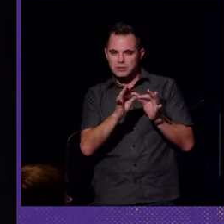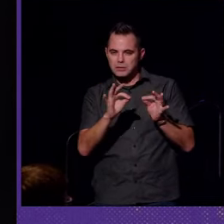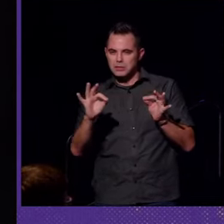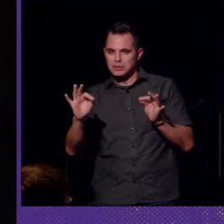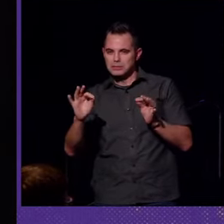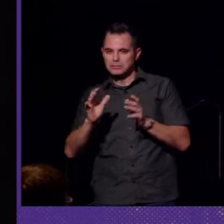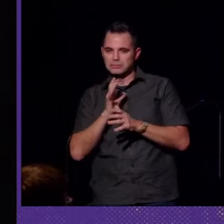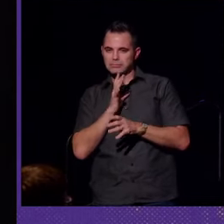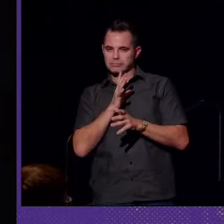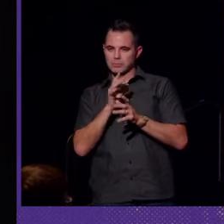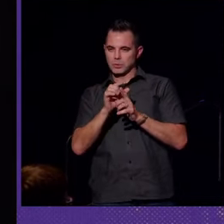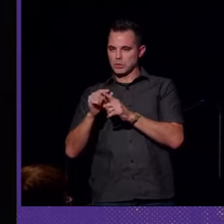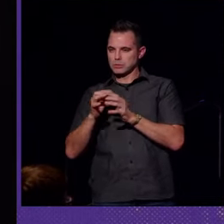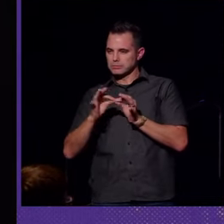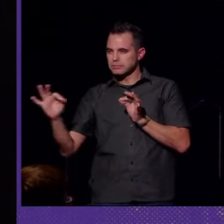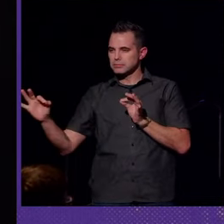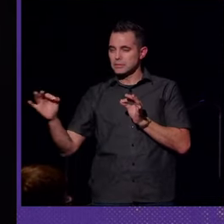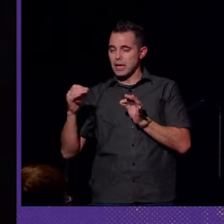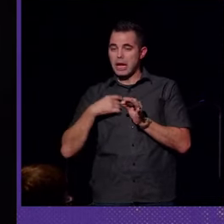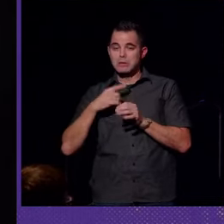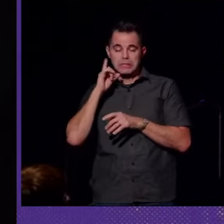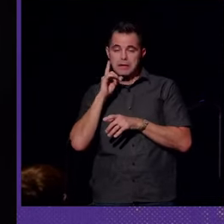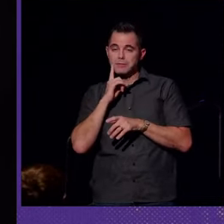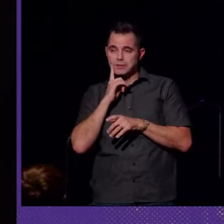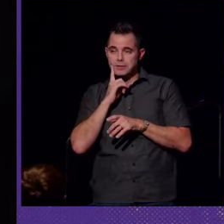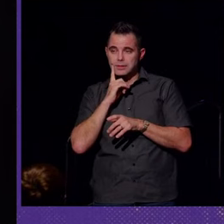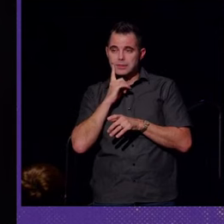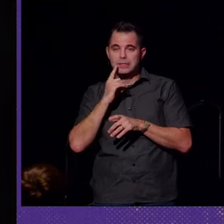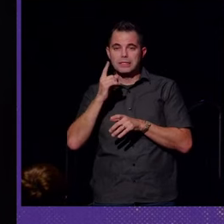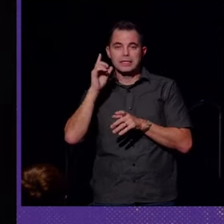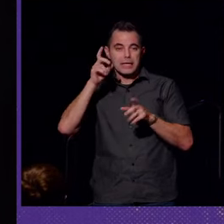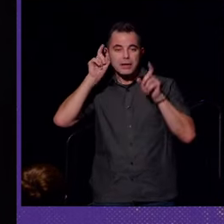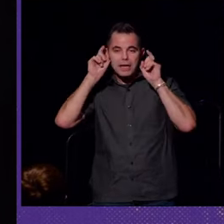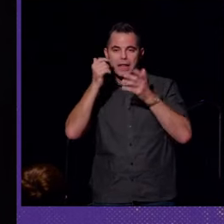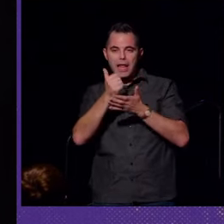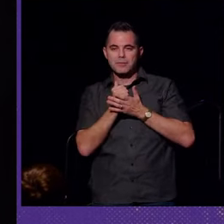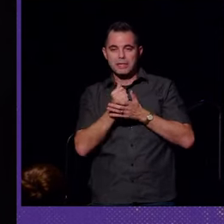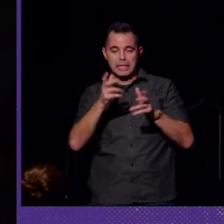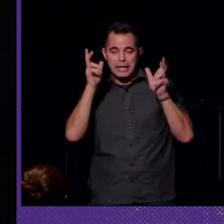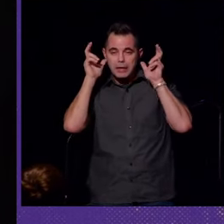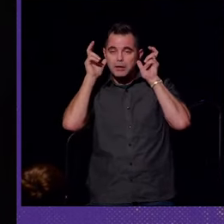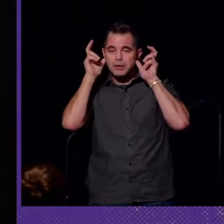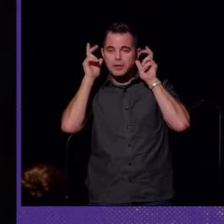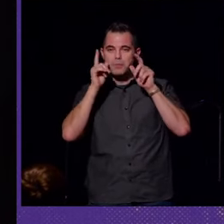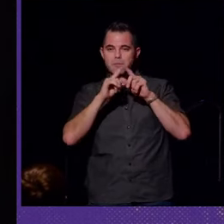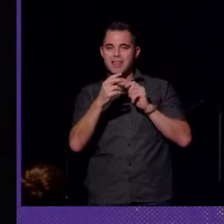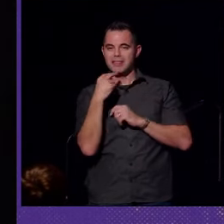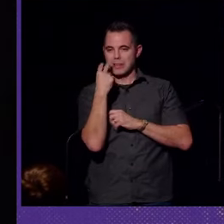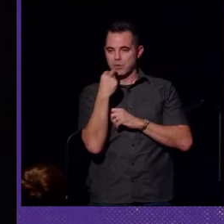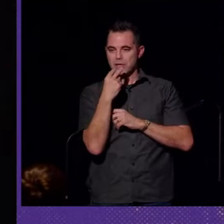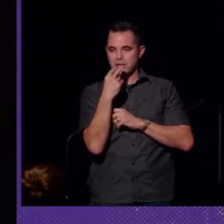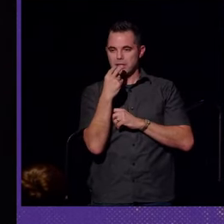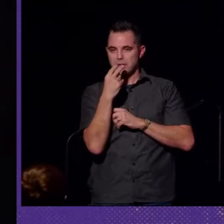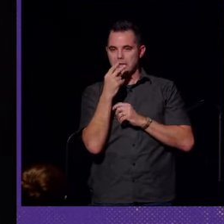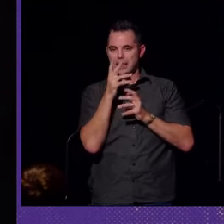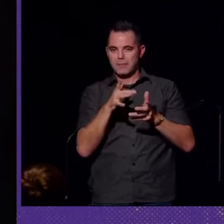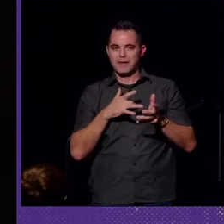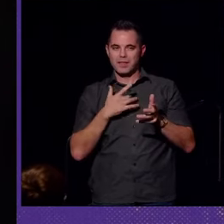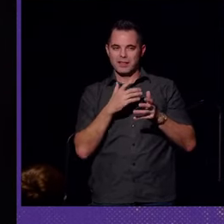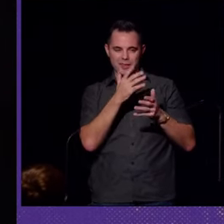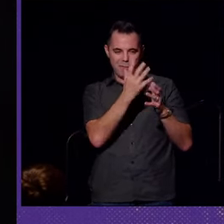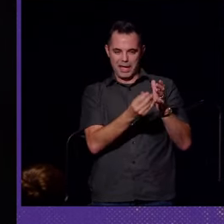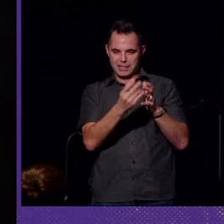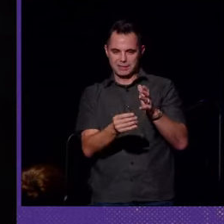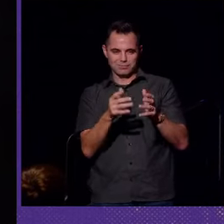words. I was deaf, hearing aids helped me to hear, but lip reading left me fill in the